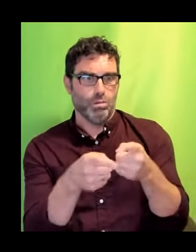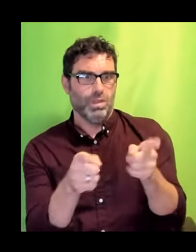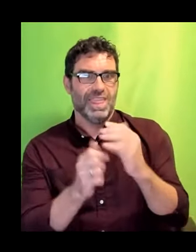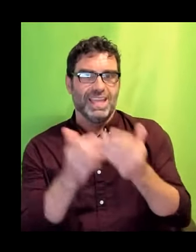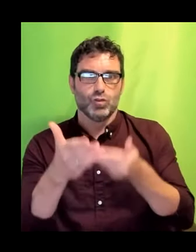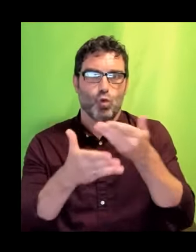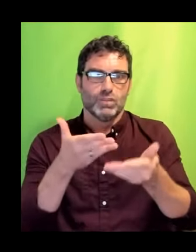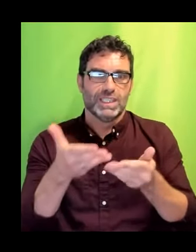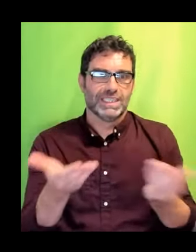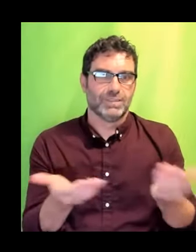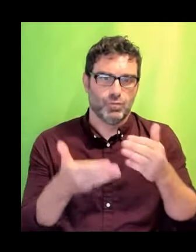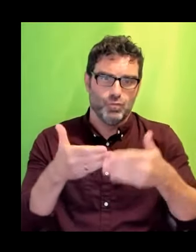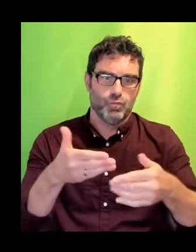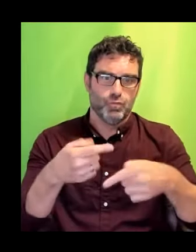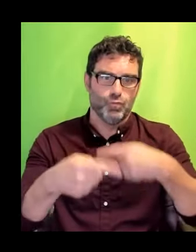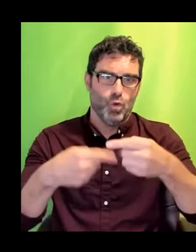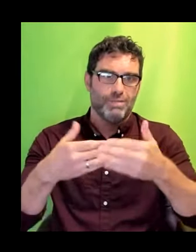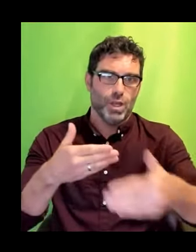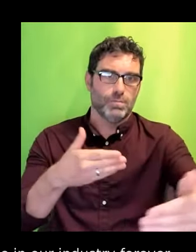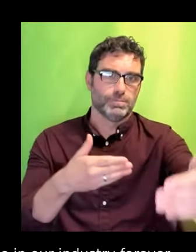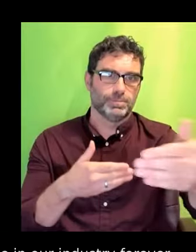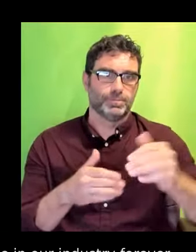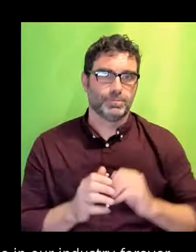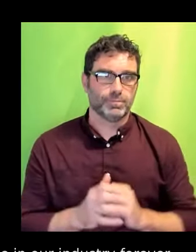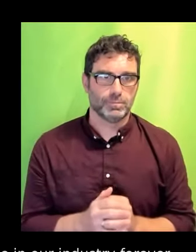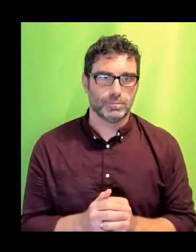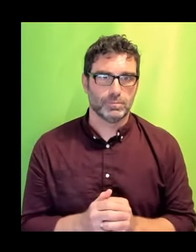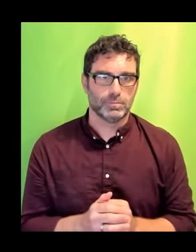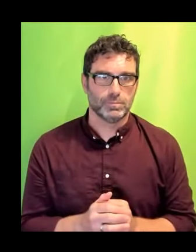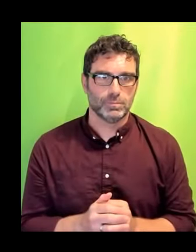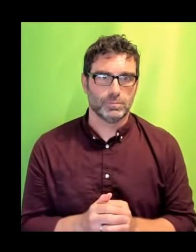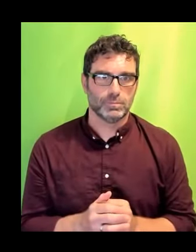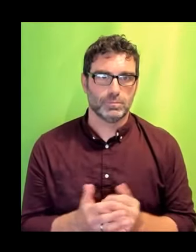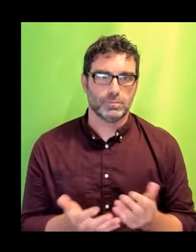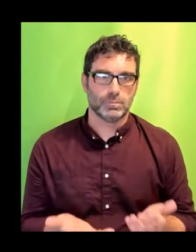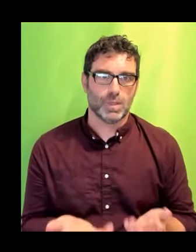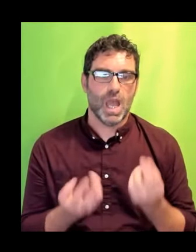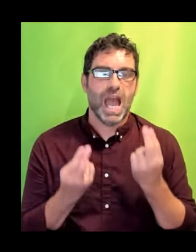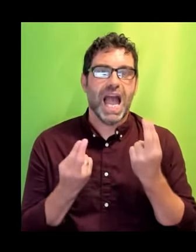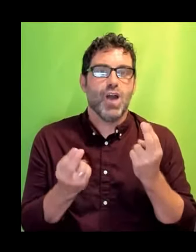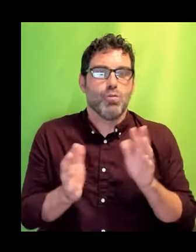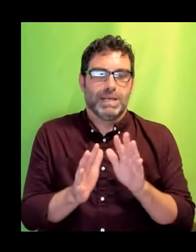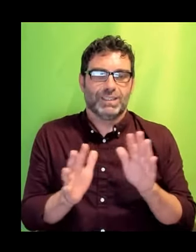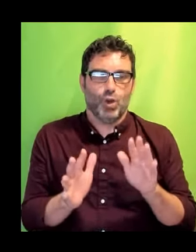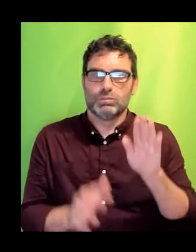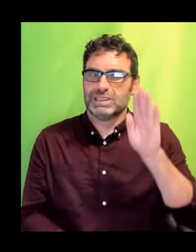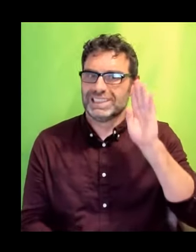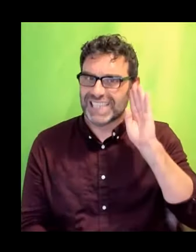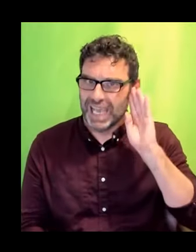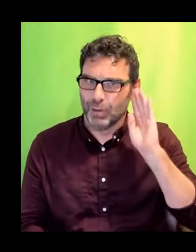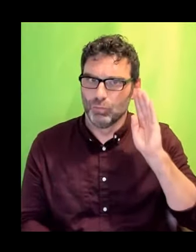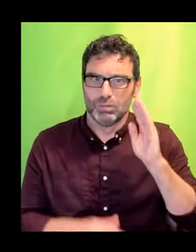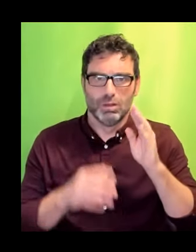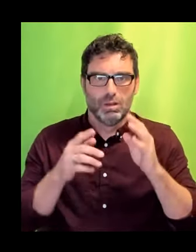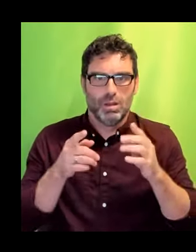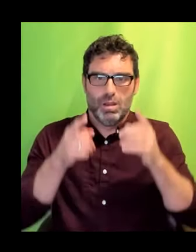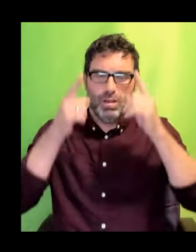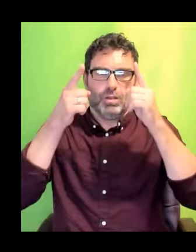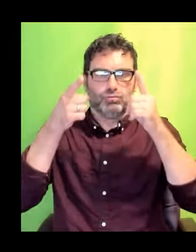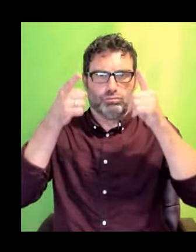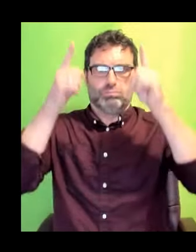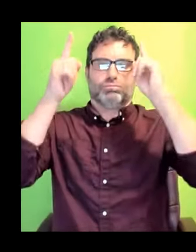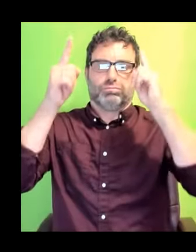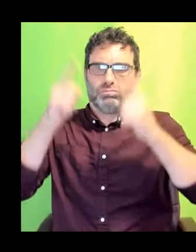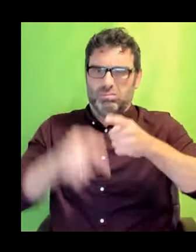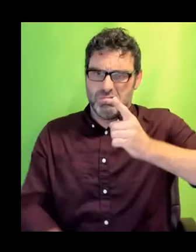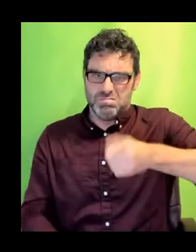I hope I don't, I probably do, but I hope I don't sound holier than thou. I am far from perfect in all